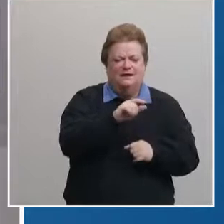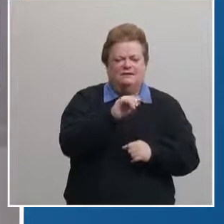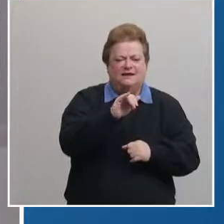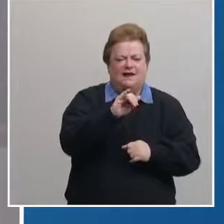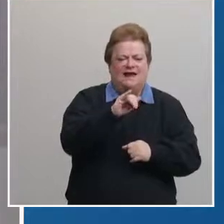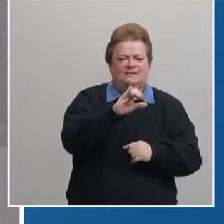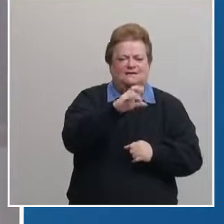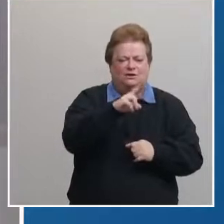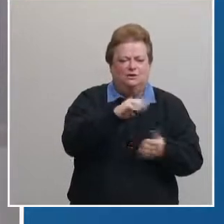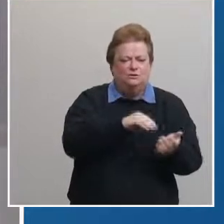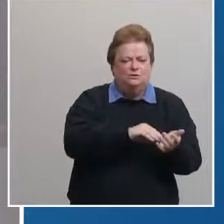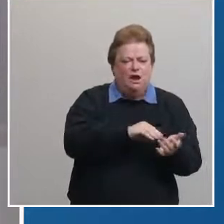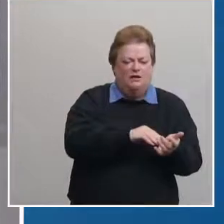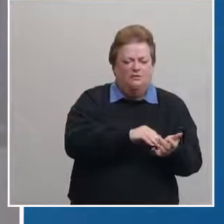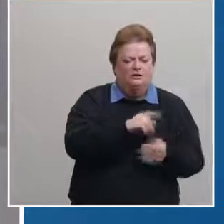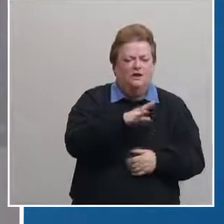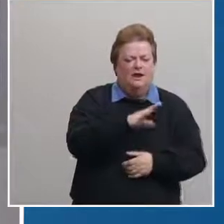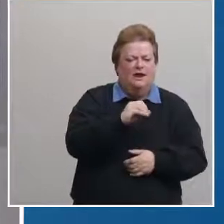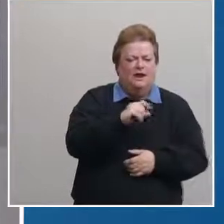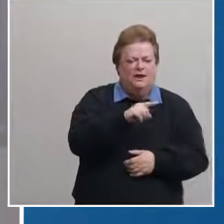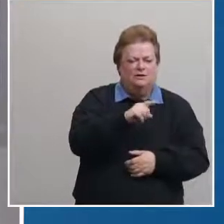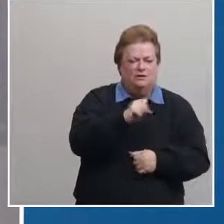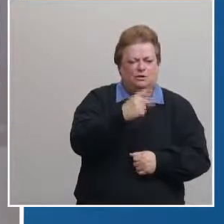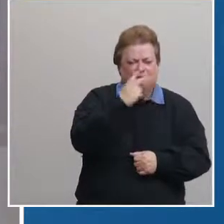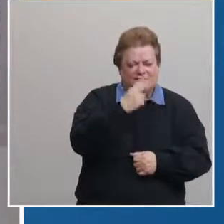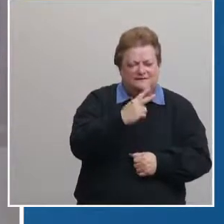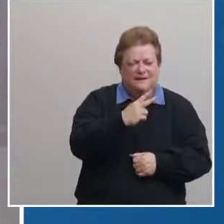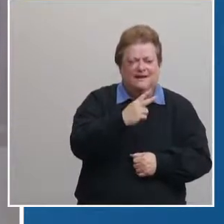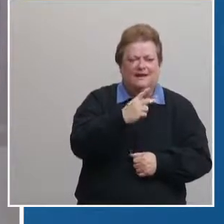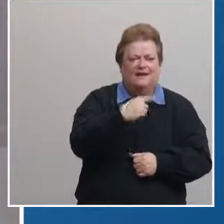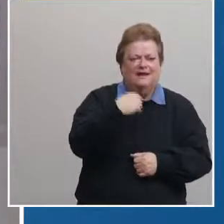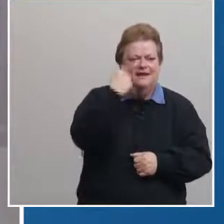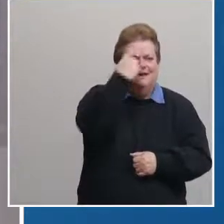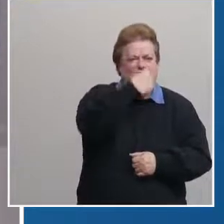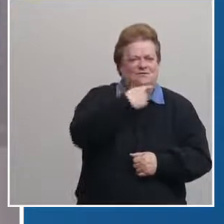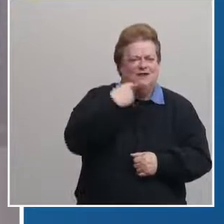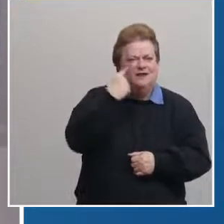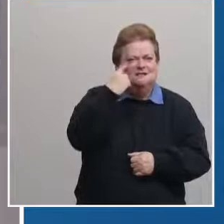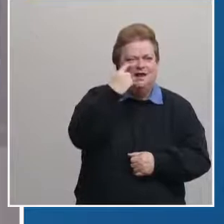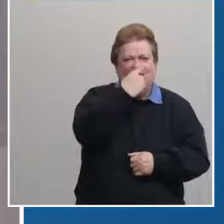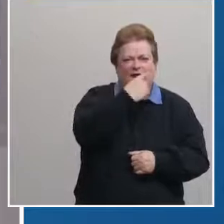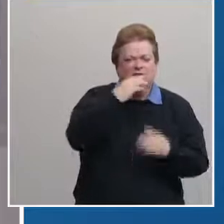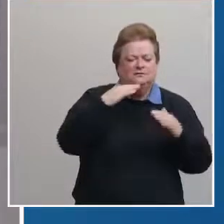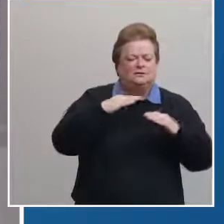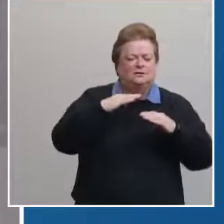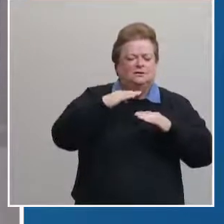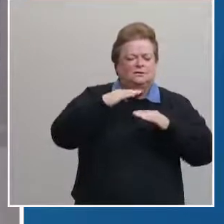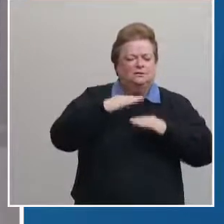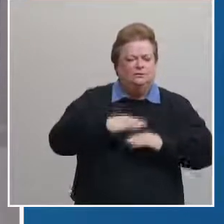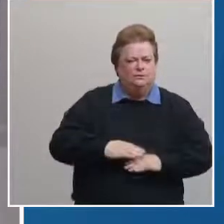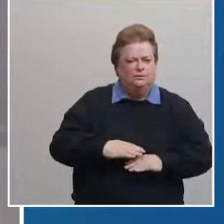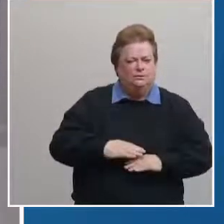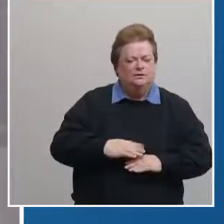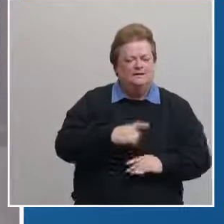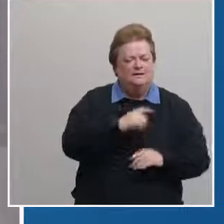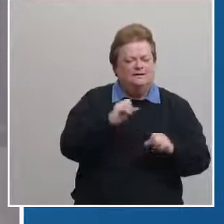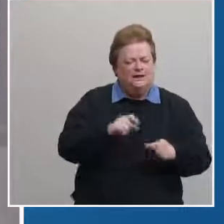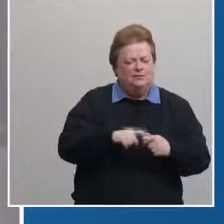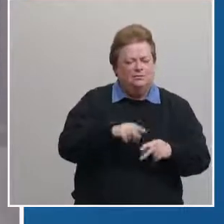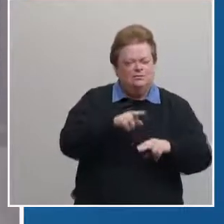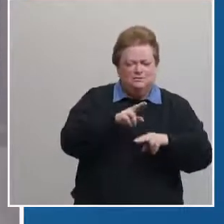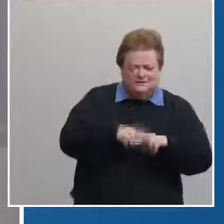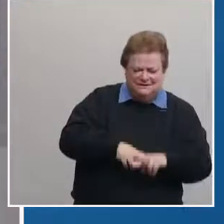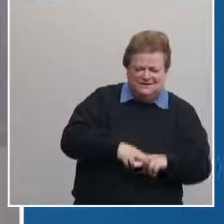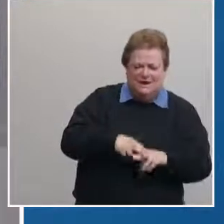today and and he was just you can just see the look of relief in his eyes because he's uh actually able to sit down between